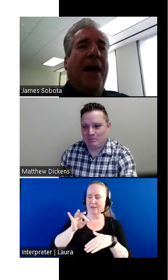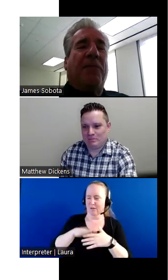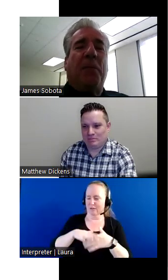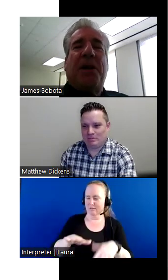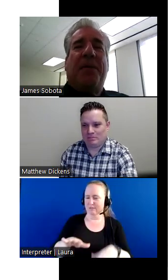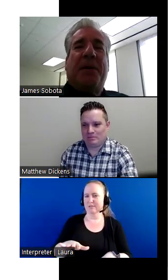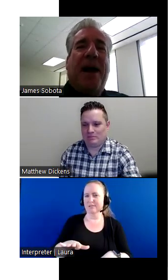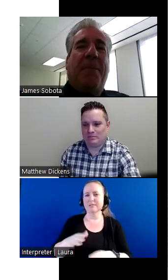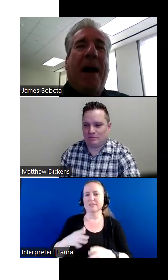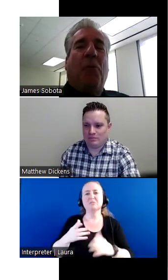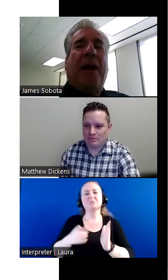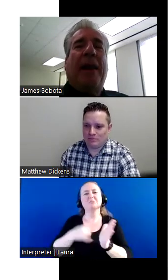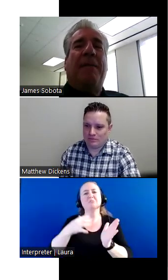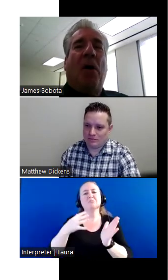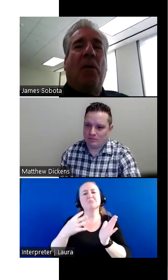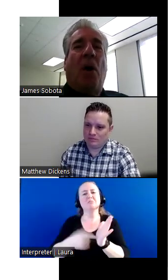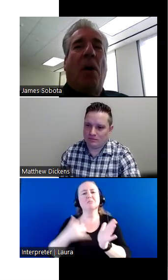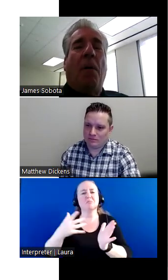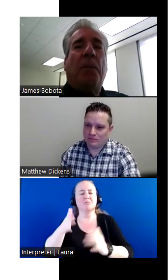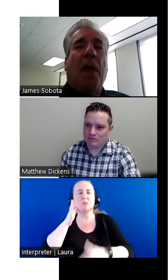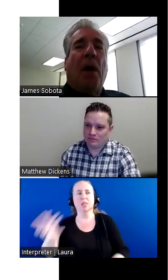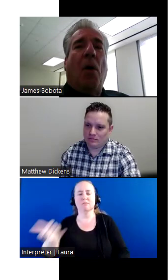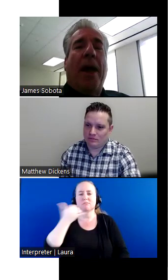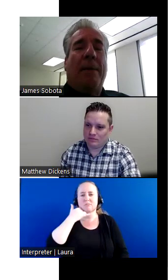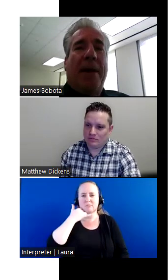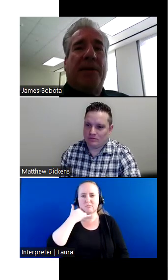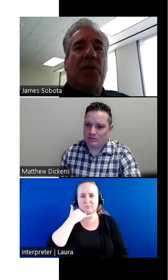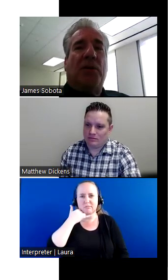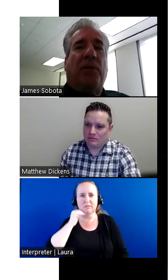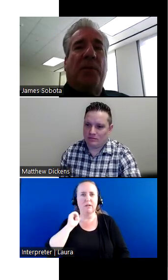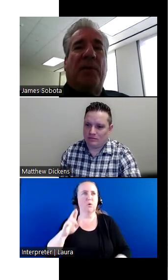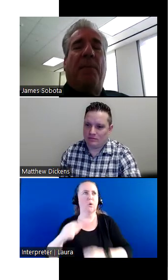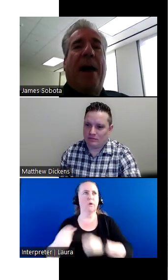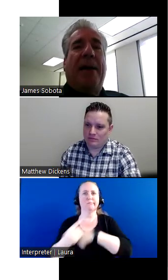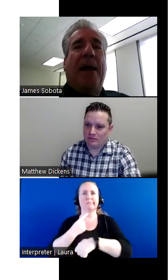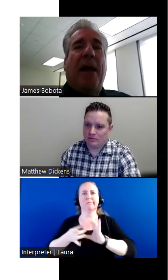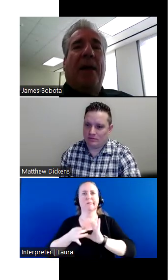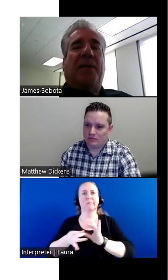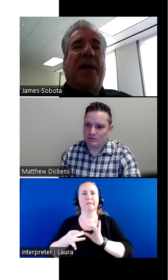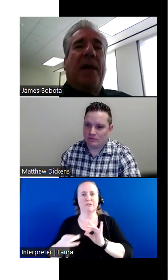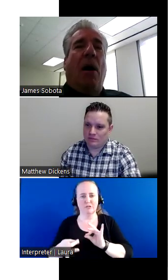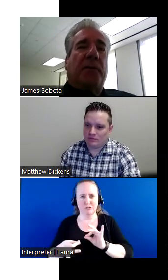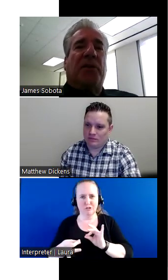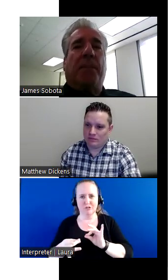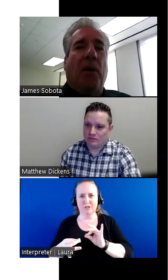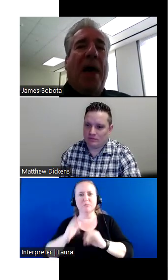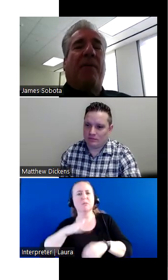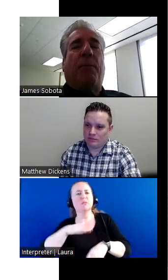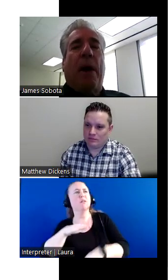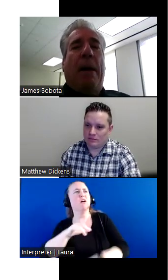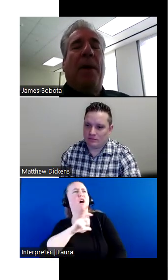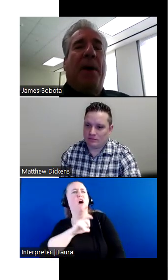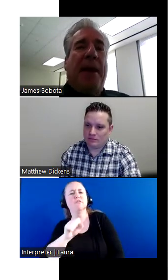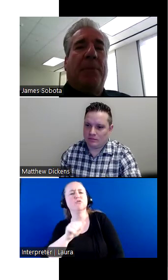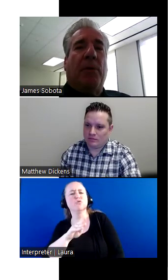that from time to time, I will get a phone call or a message from somebody to say, officer Savota, I